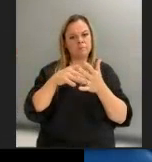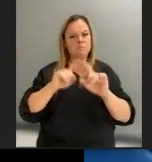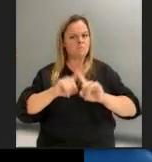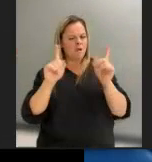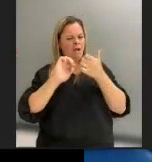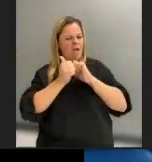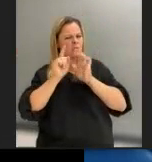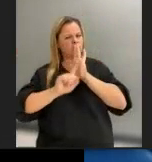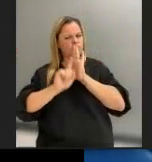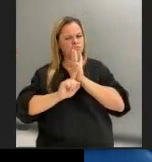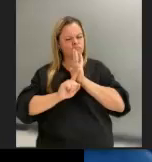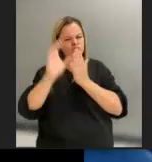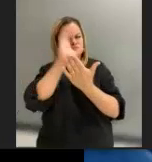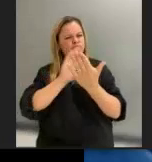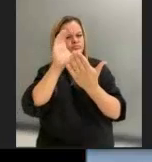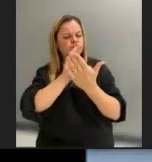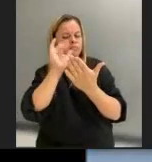these invisible drifters?